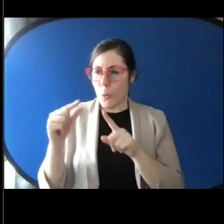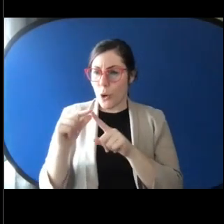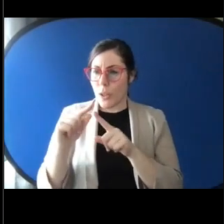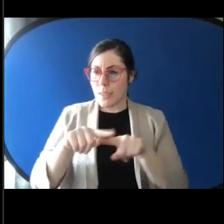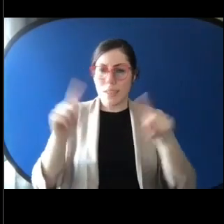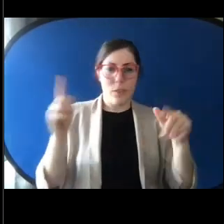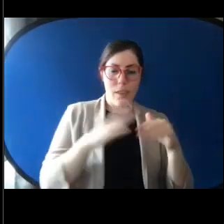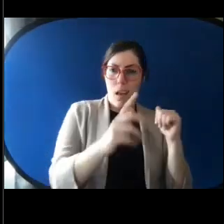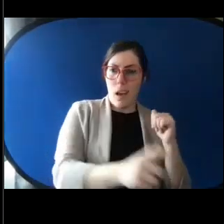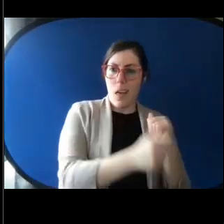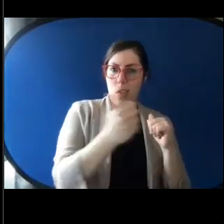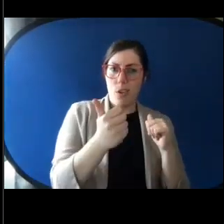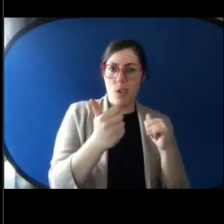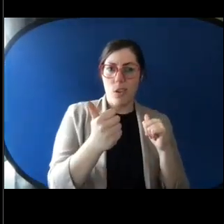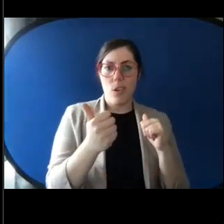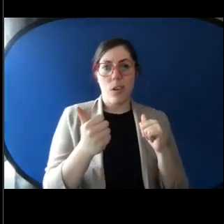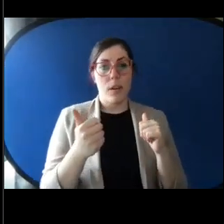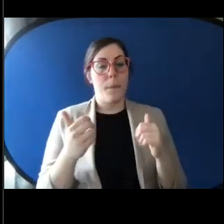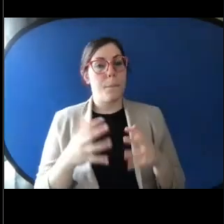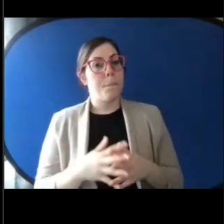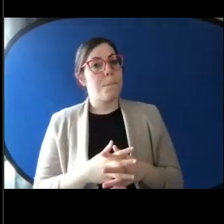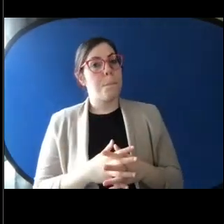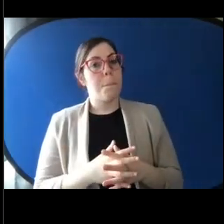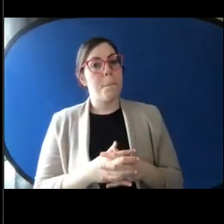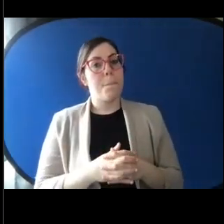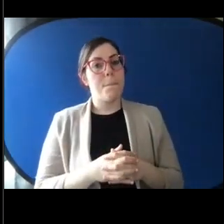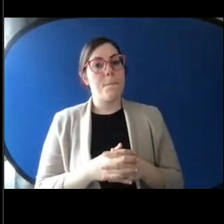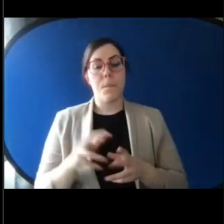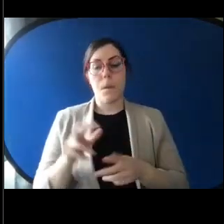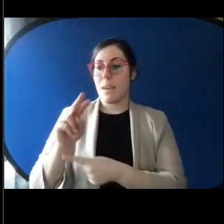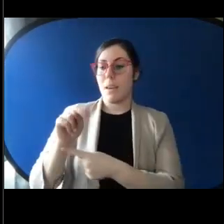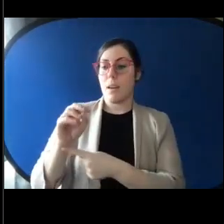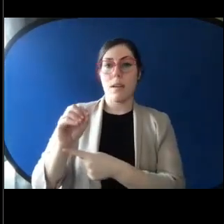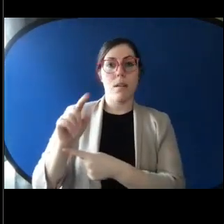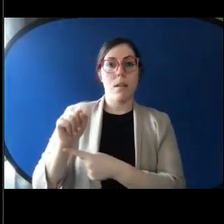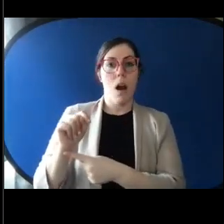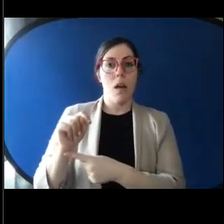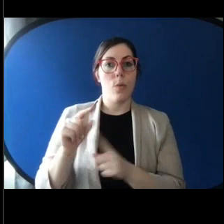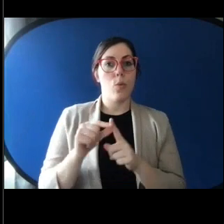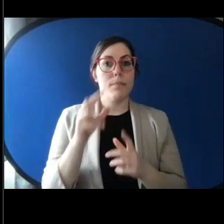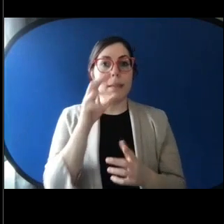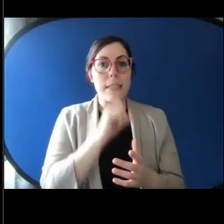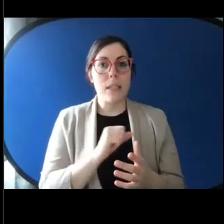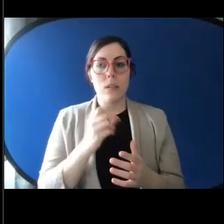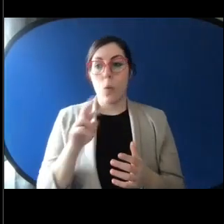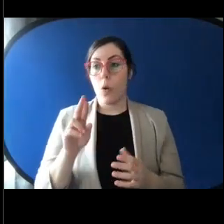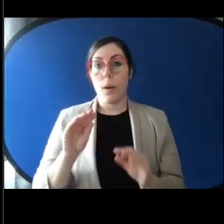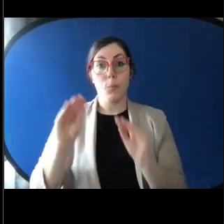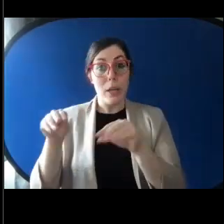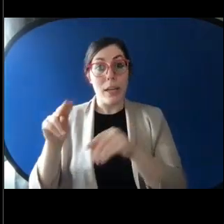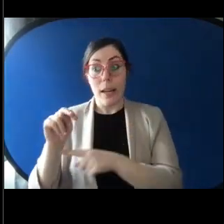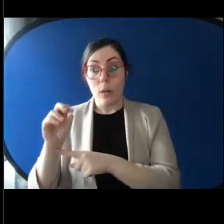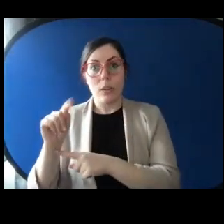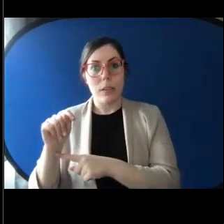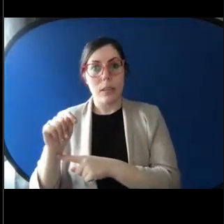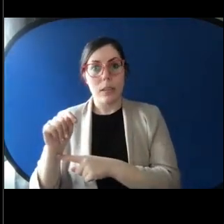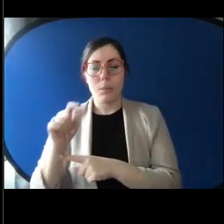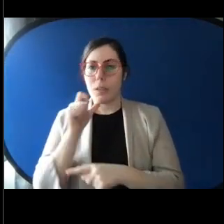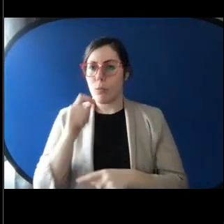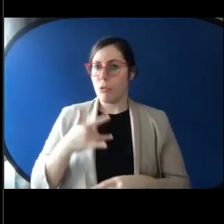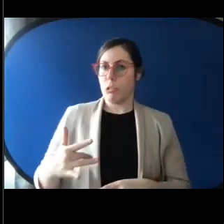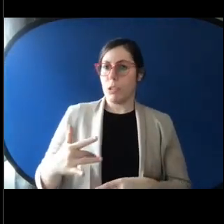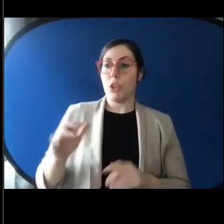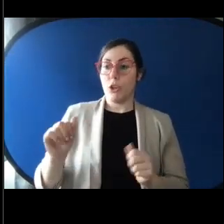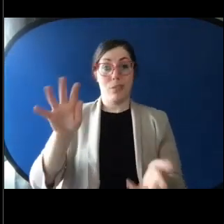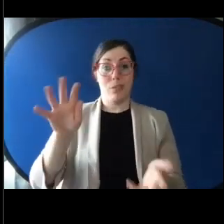There could be a not thrown in there or the not could be missing. And that might flip the sense of your license completely. And if